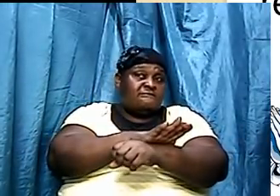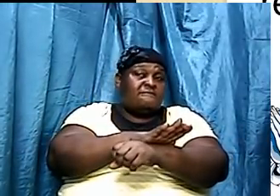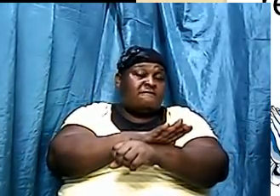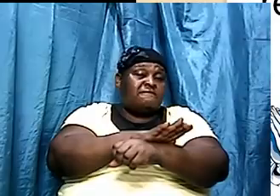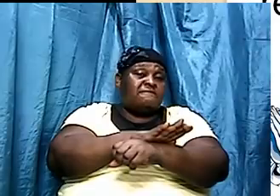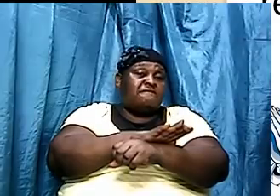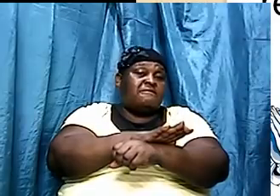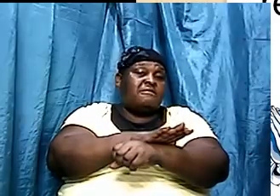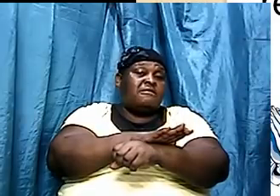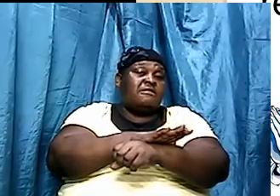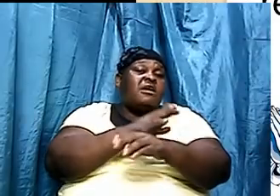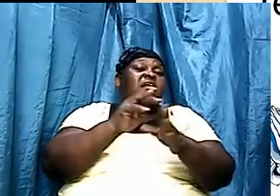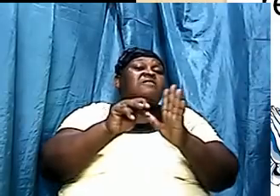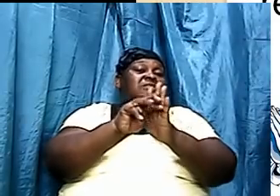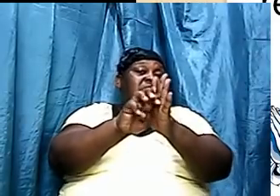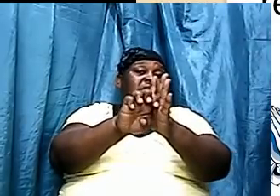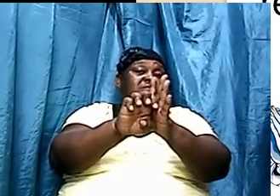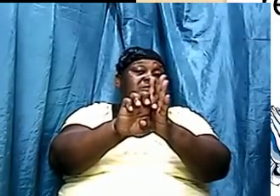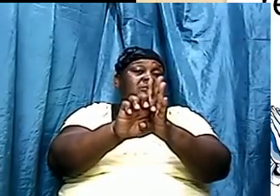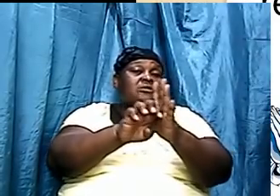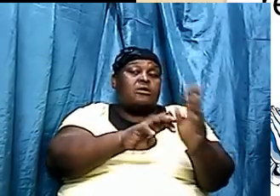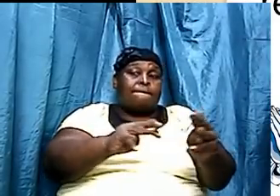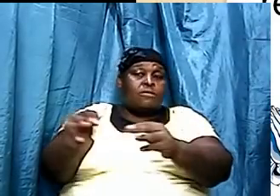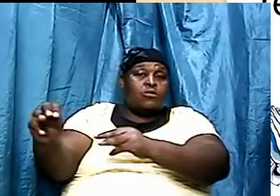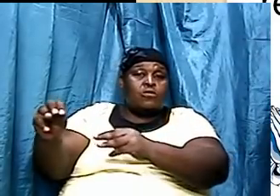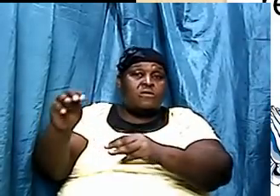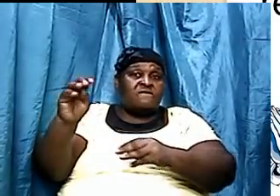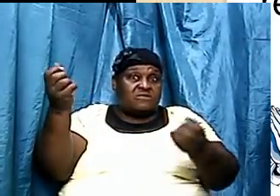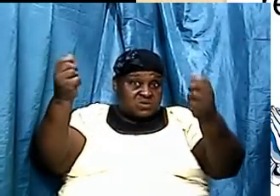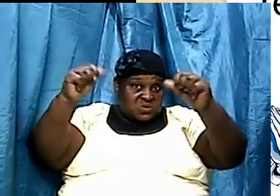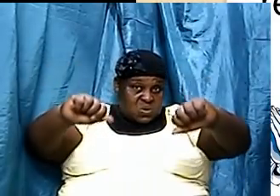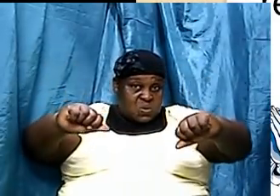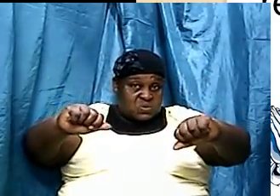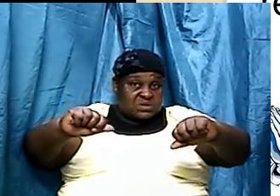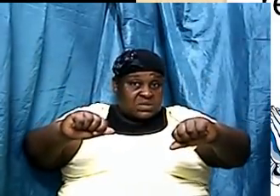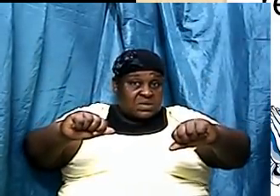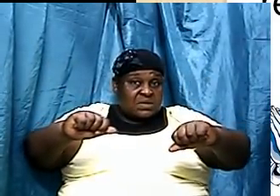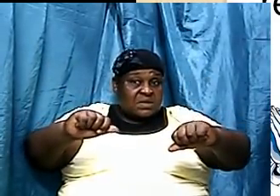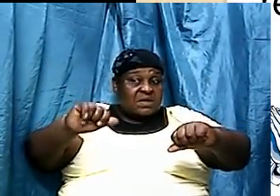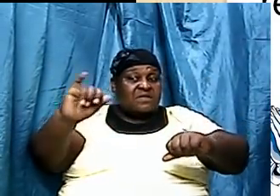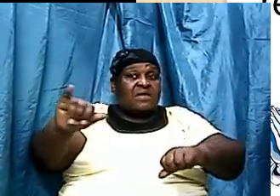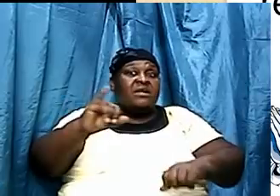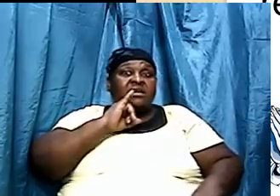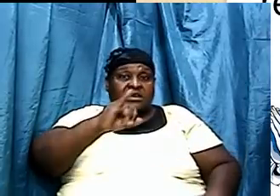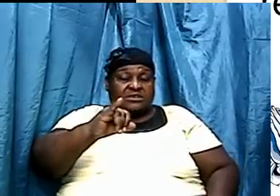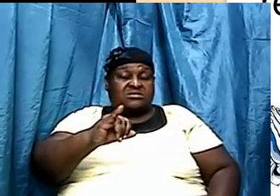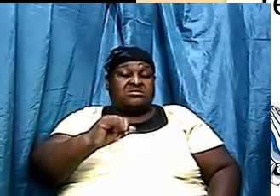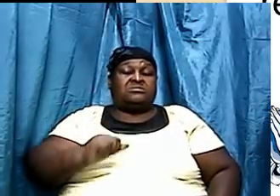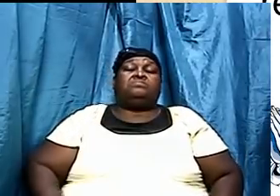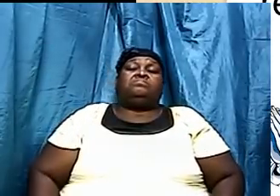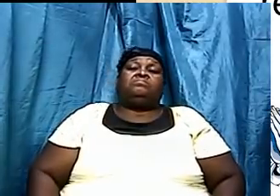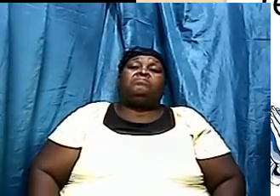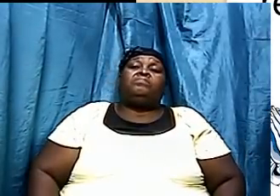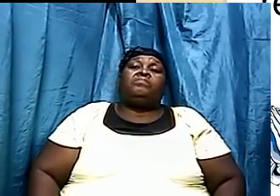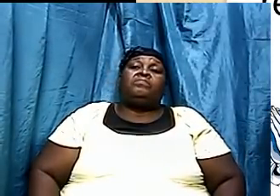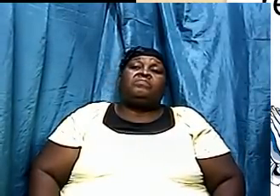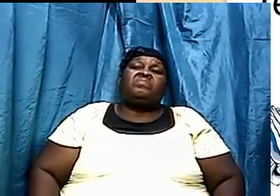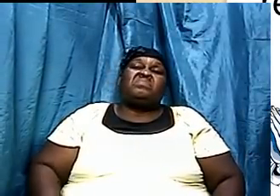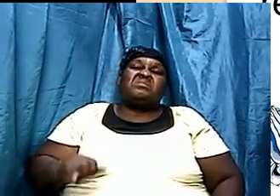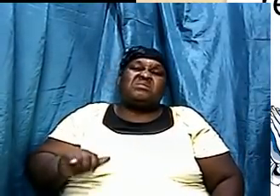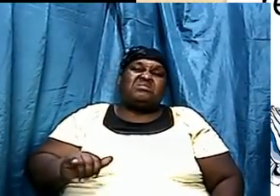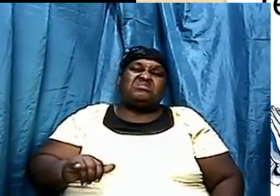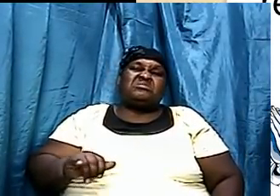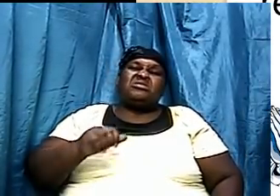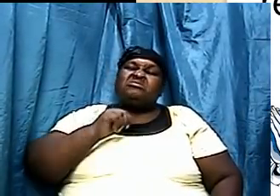to remove any doubt that exists. And I believe that God did that. This is not the Quran. This is not the Bhagavad